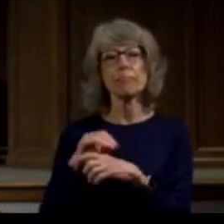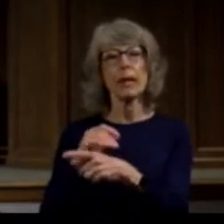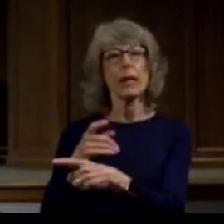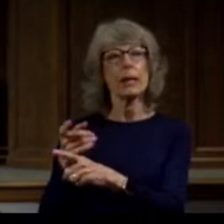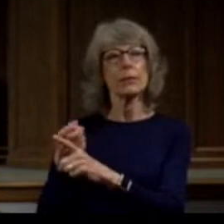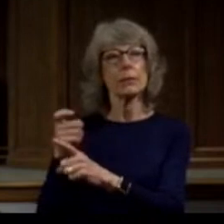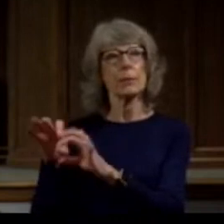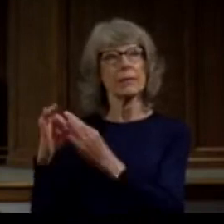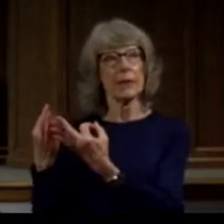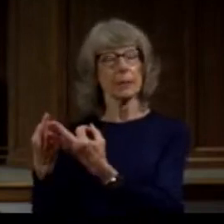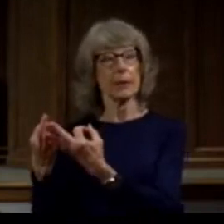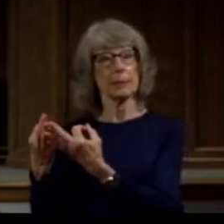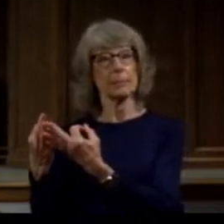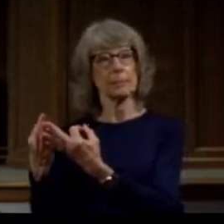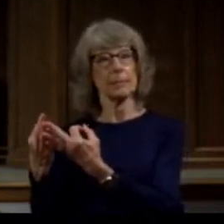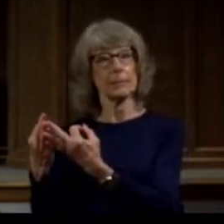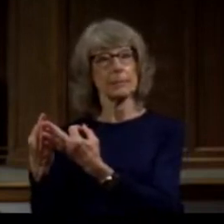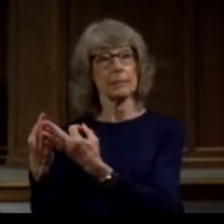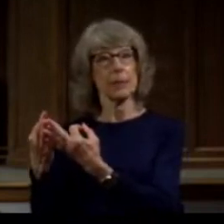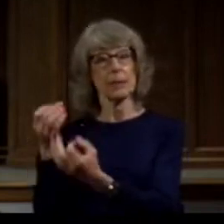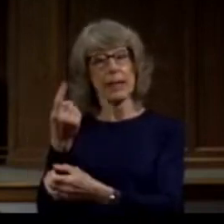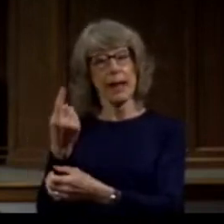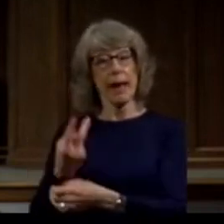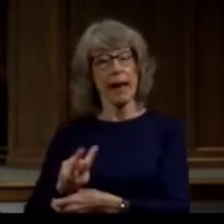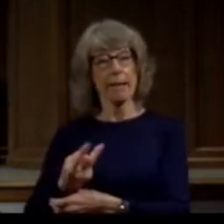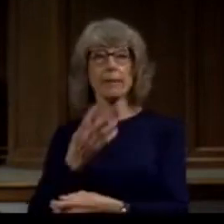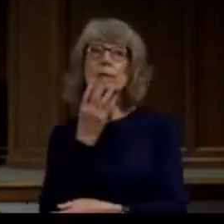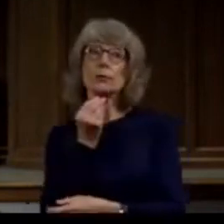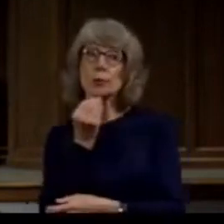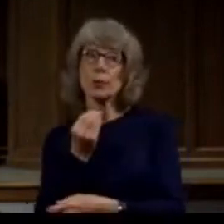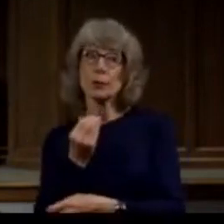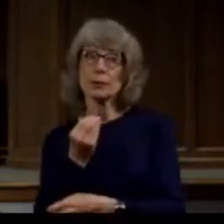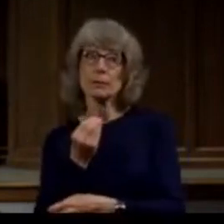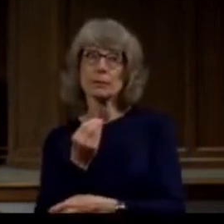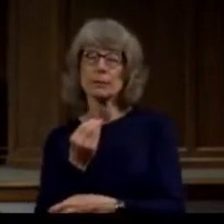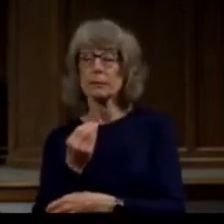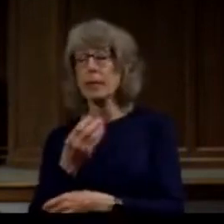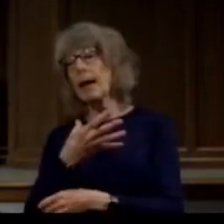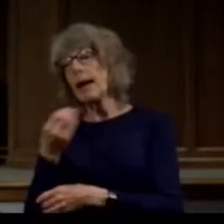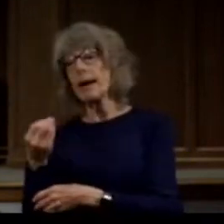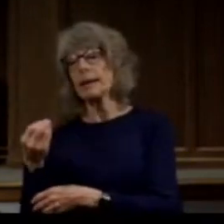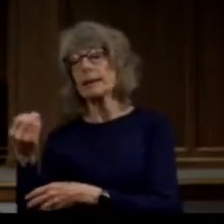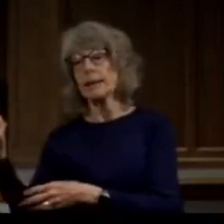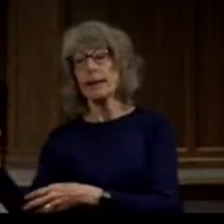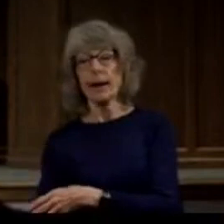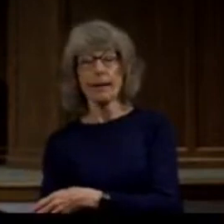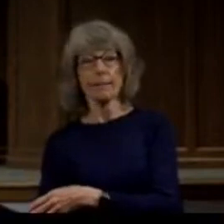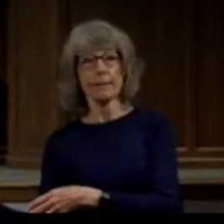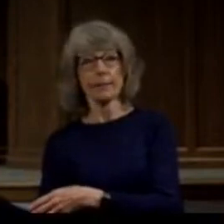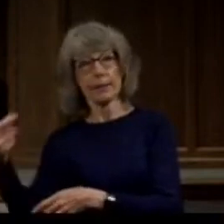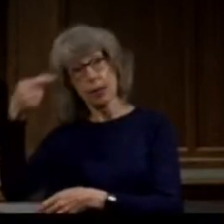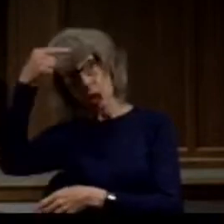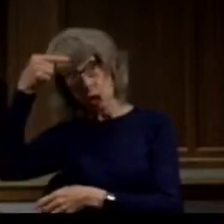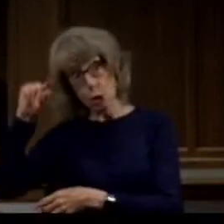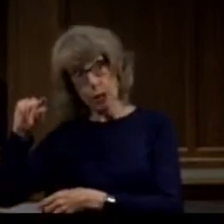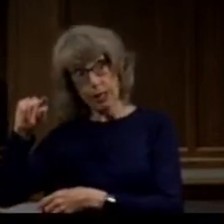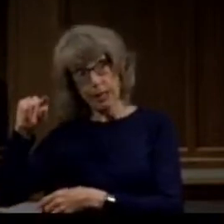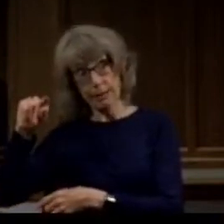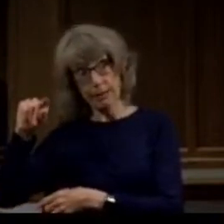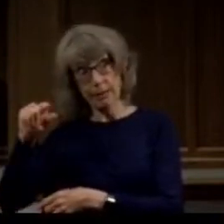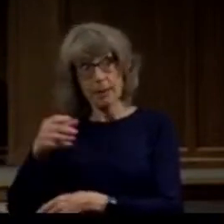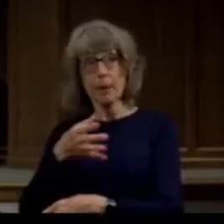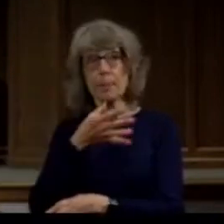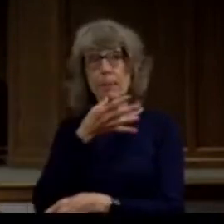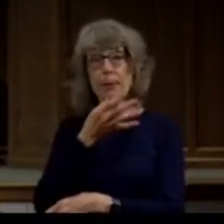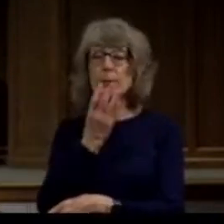family that was both Jewish, his mother was a Jewess, and from a family that was Greek. His father was Greek.